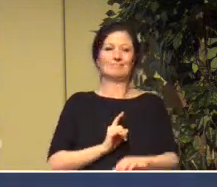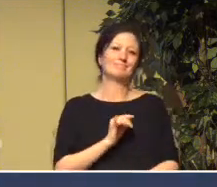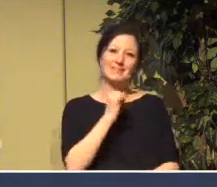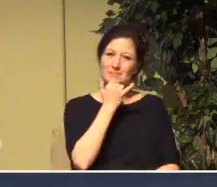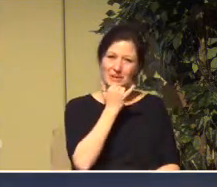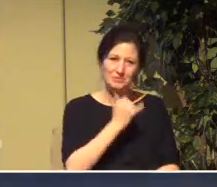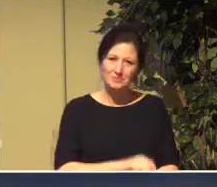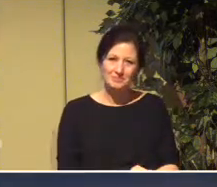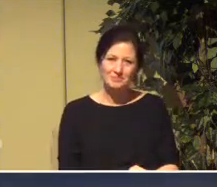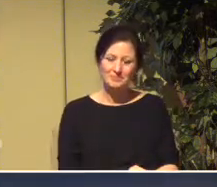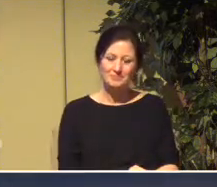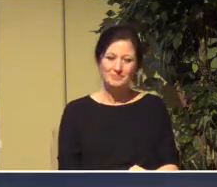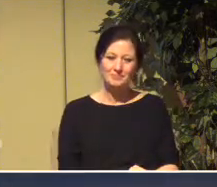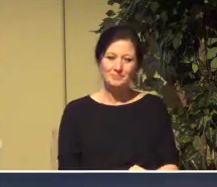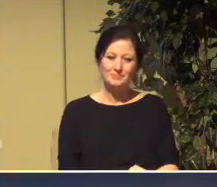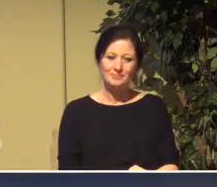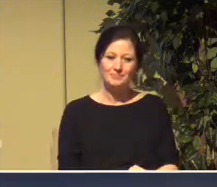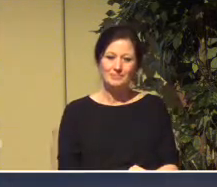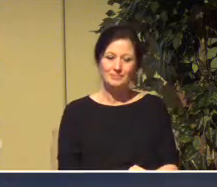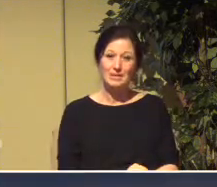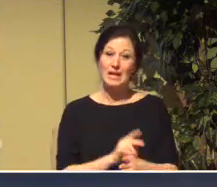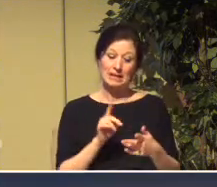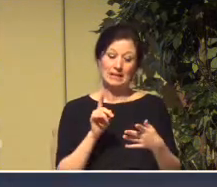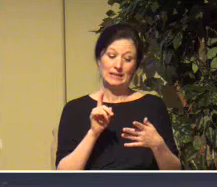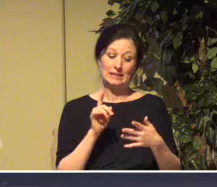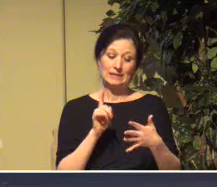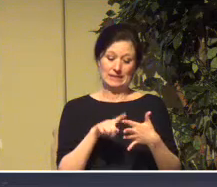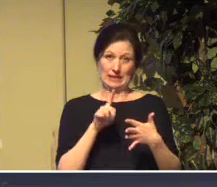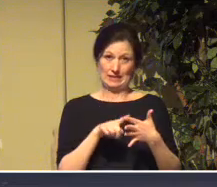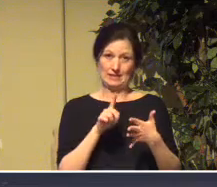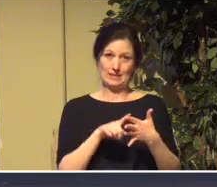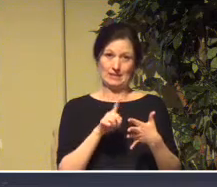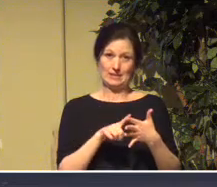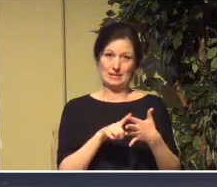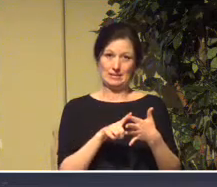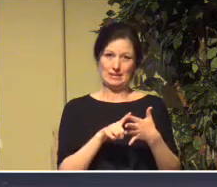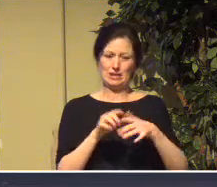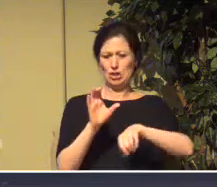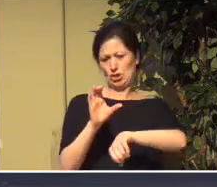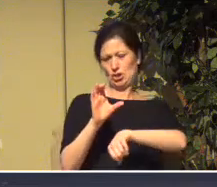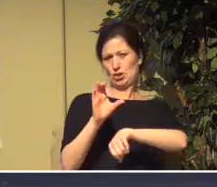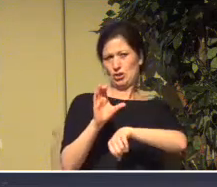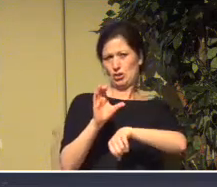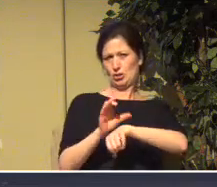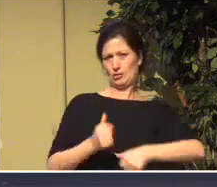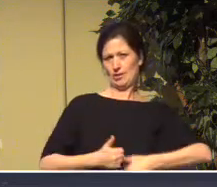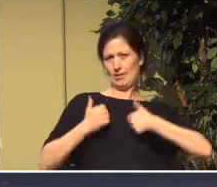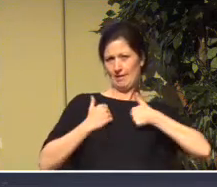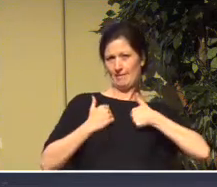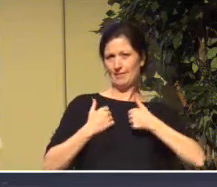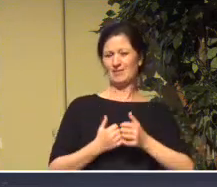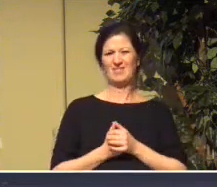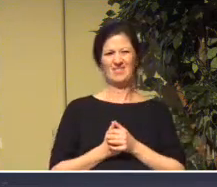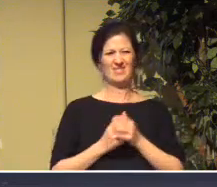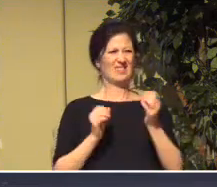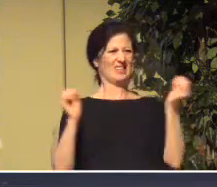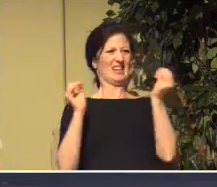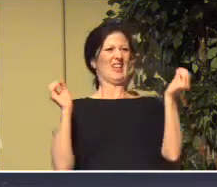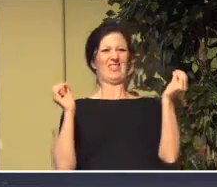Second thing, we're trying to figure out church life when nothing is normal.